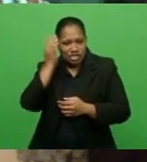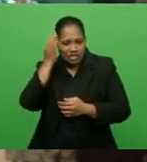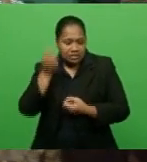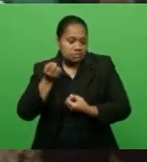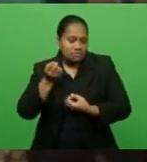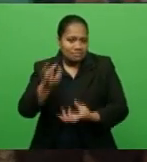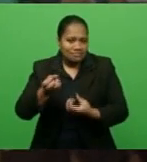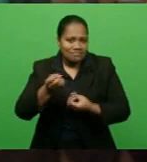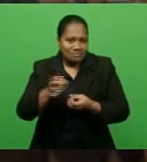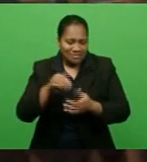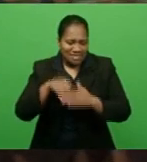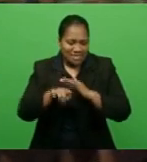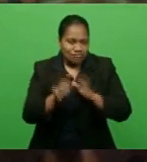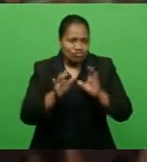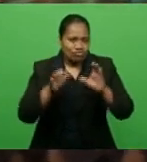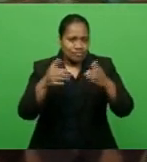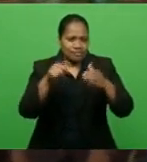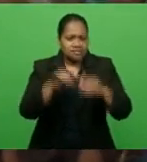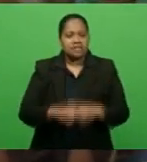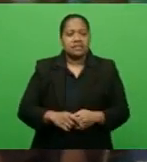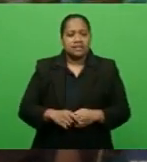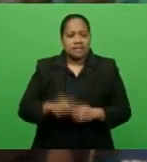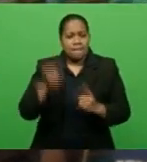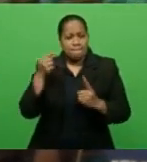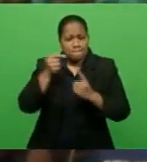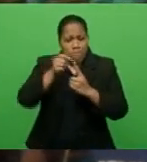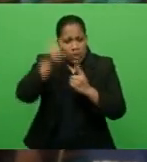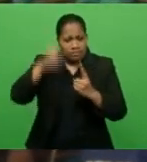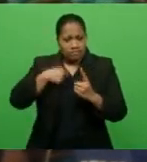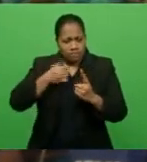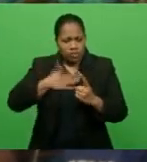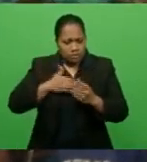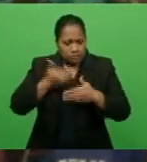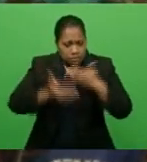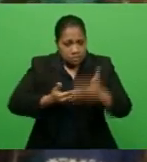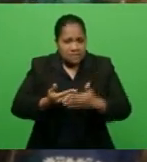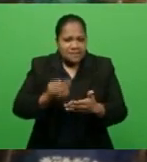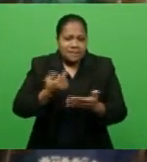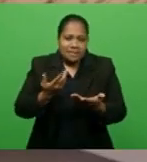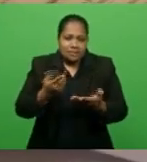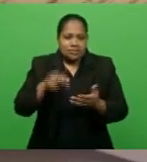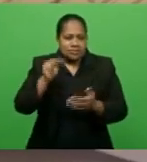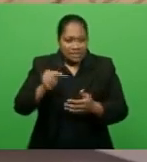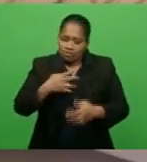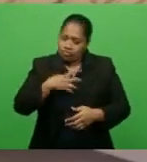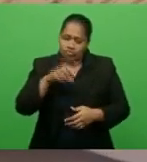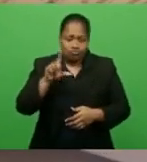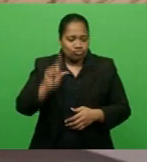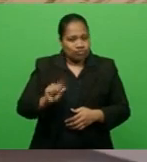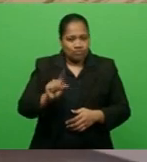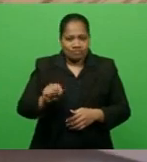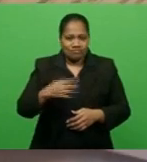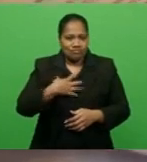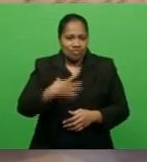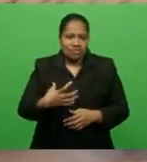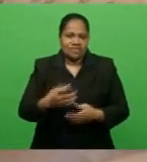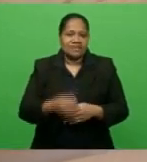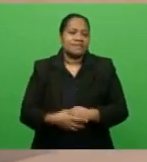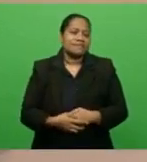the point that I want to stress is that a lot more has to be done. There's a lot of animosity,